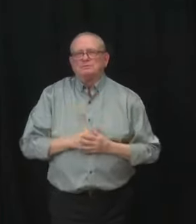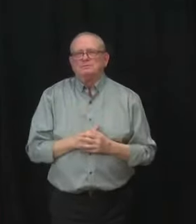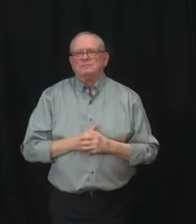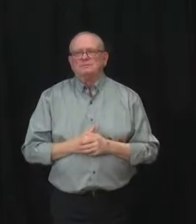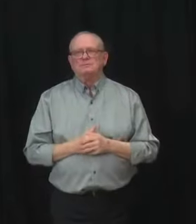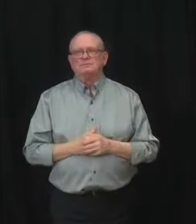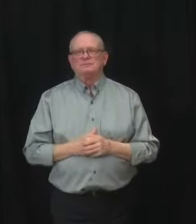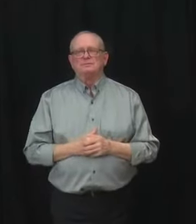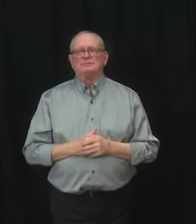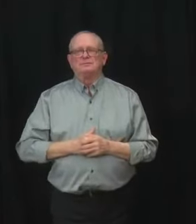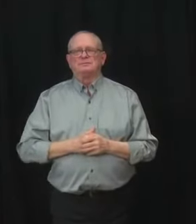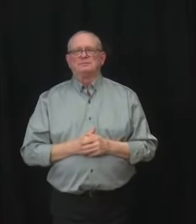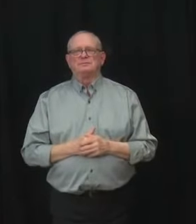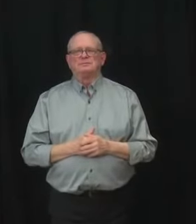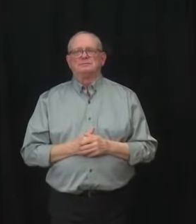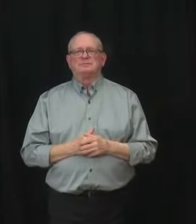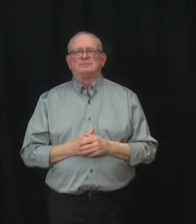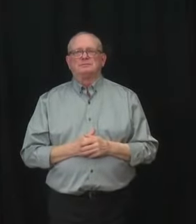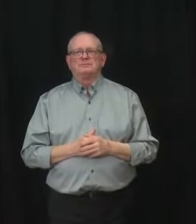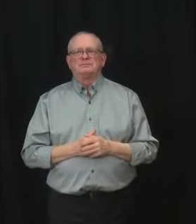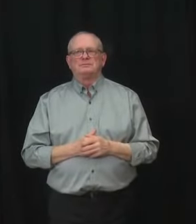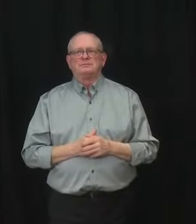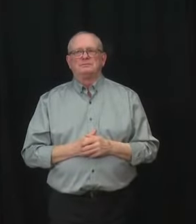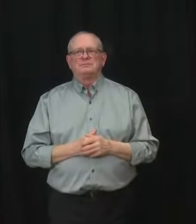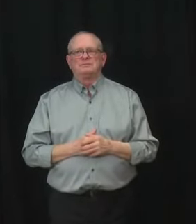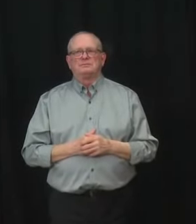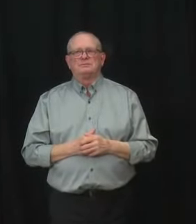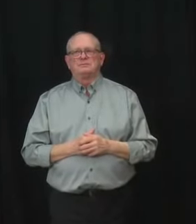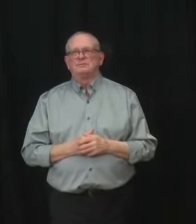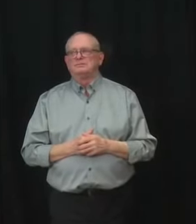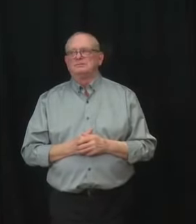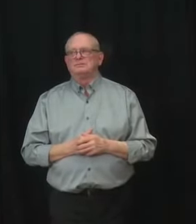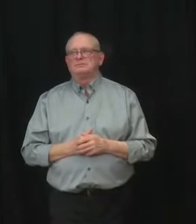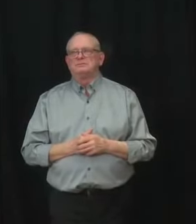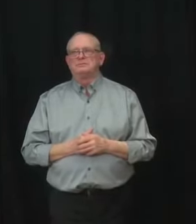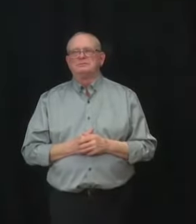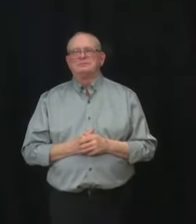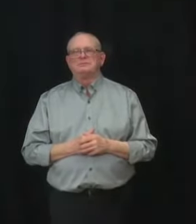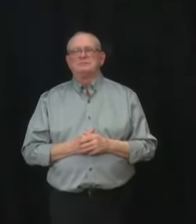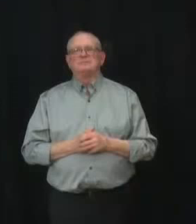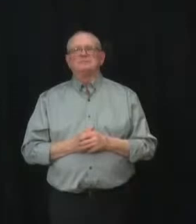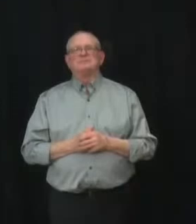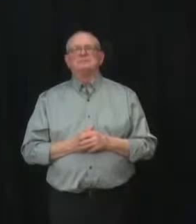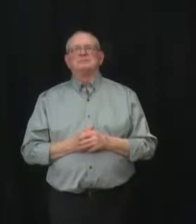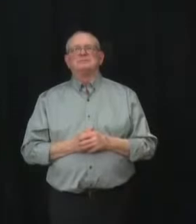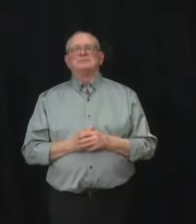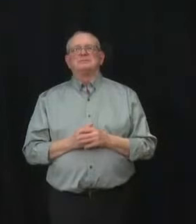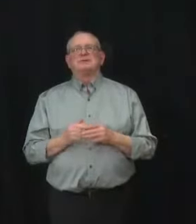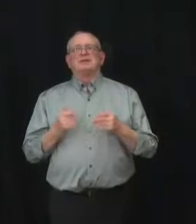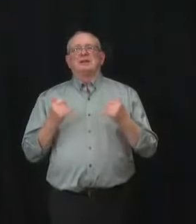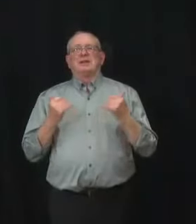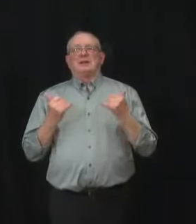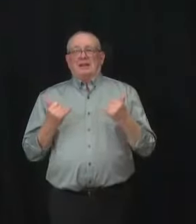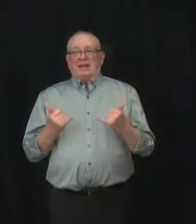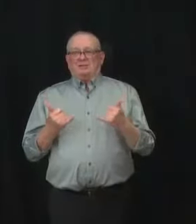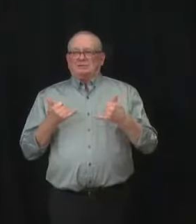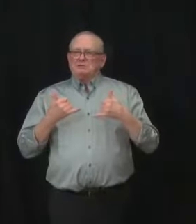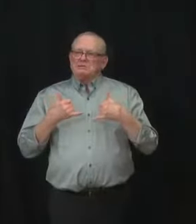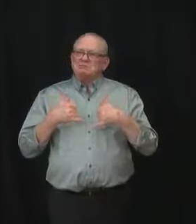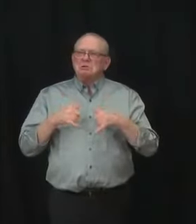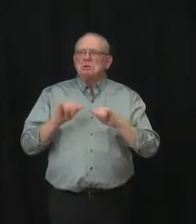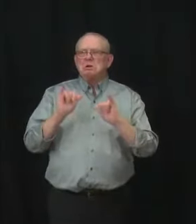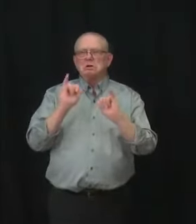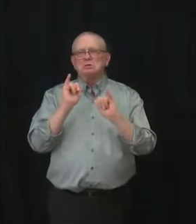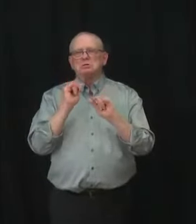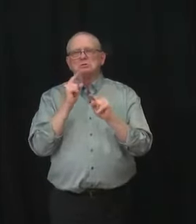and over the coming weeks. In fact, as of today, we're still within the normal capacity of the non